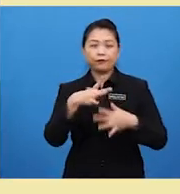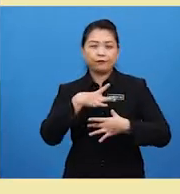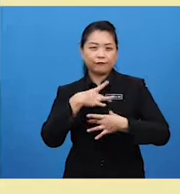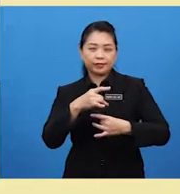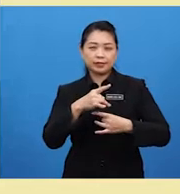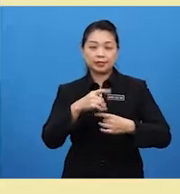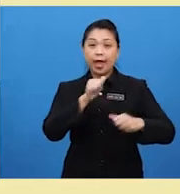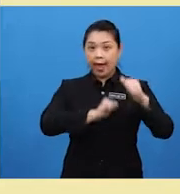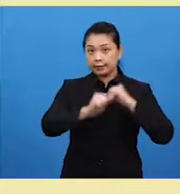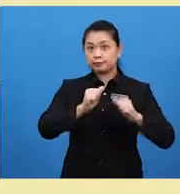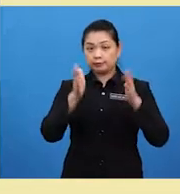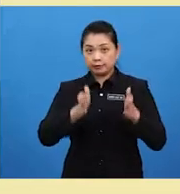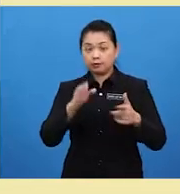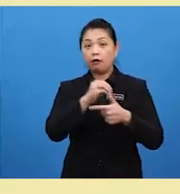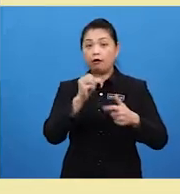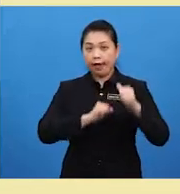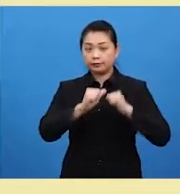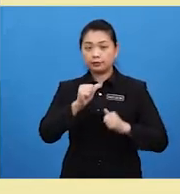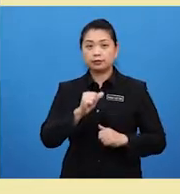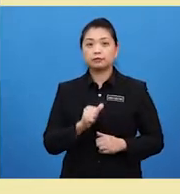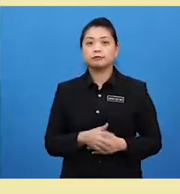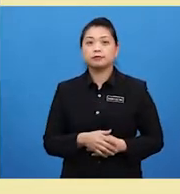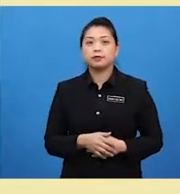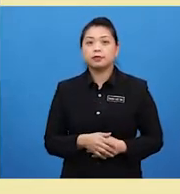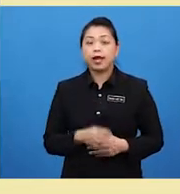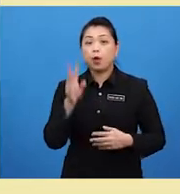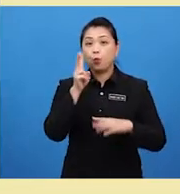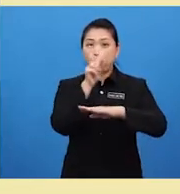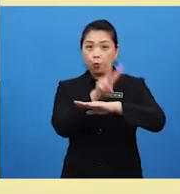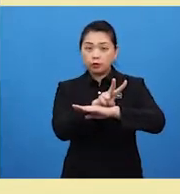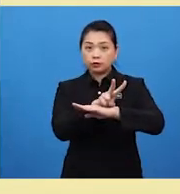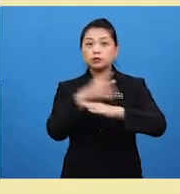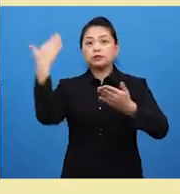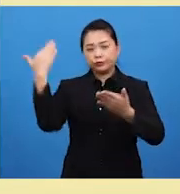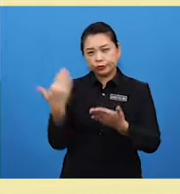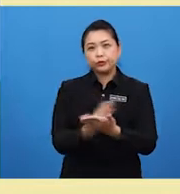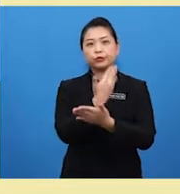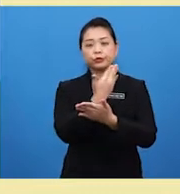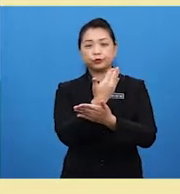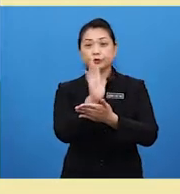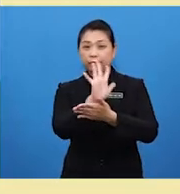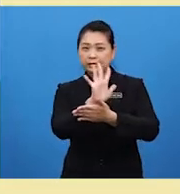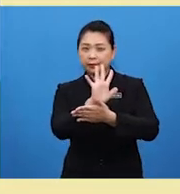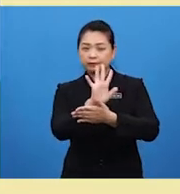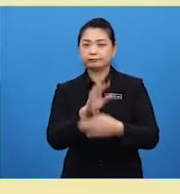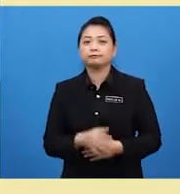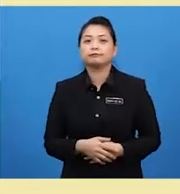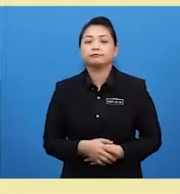or actress. And watch the latest blockbuster from Hollywood.